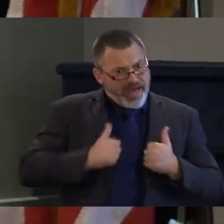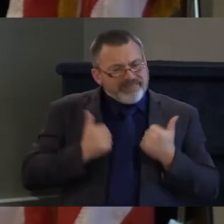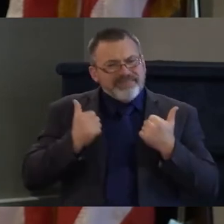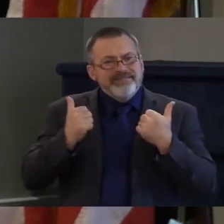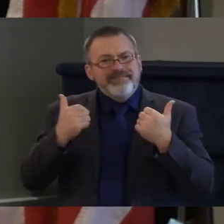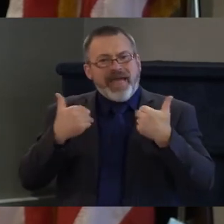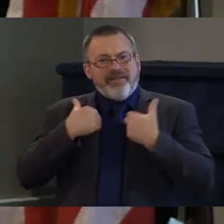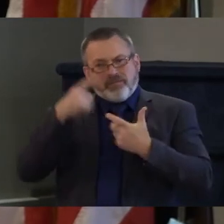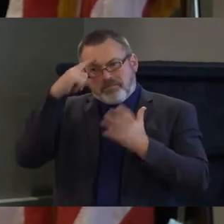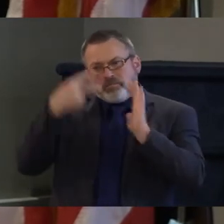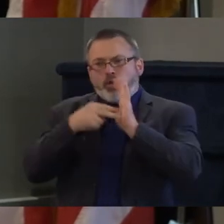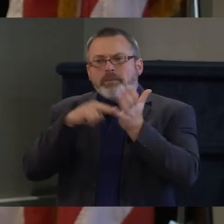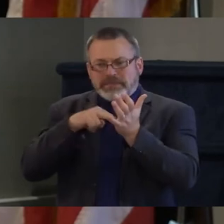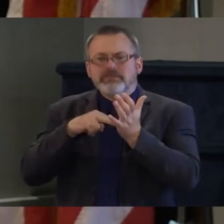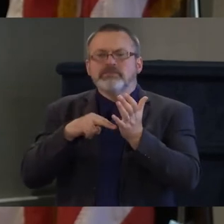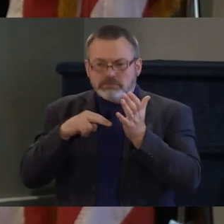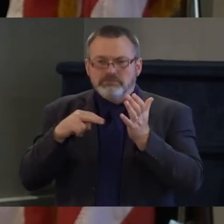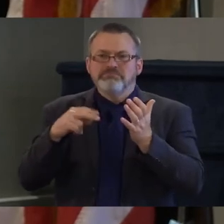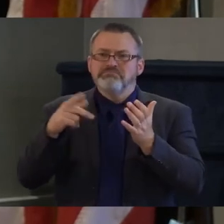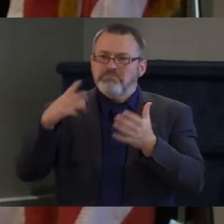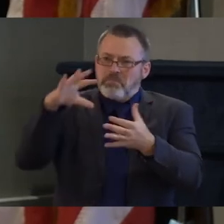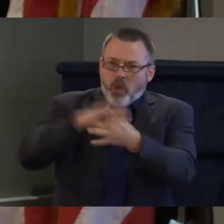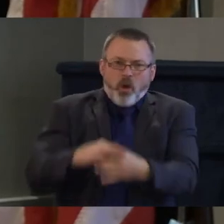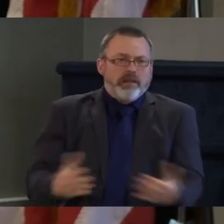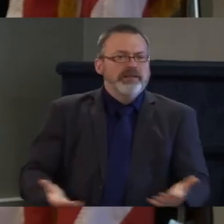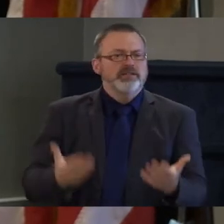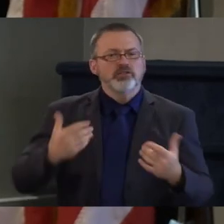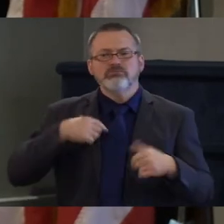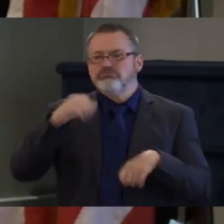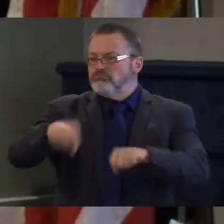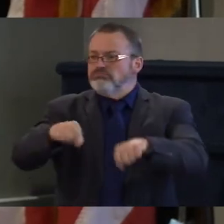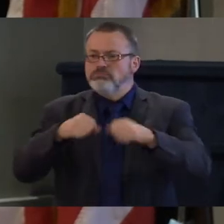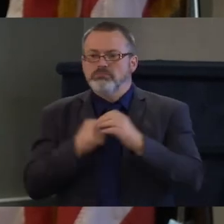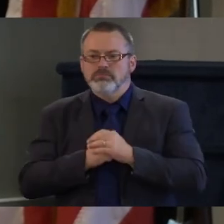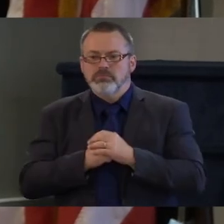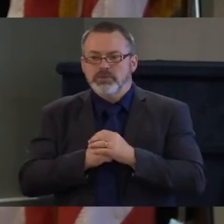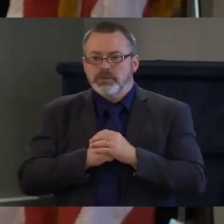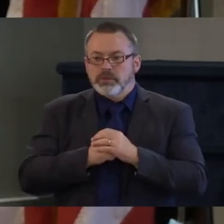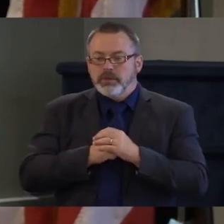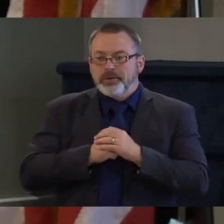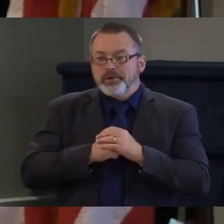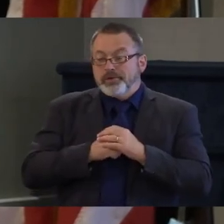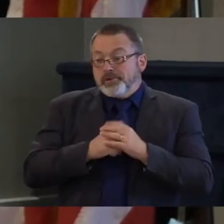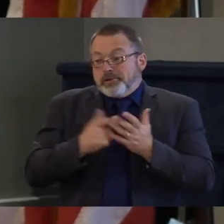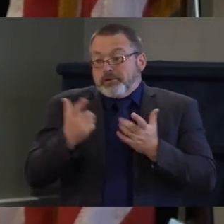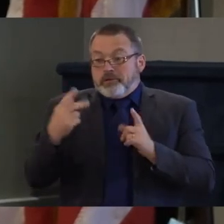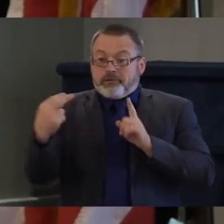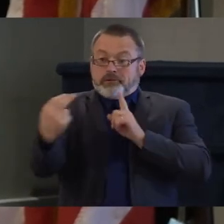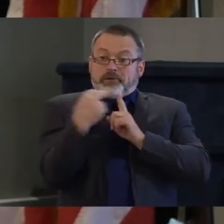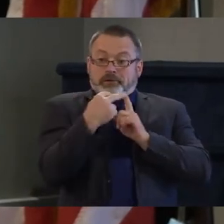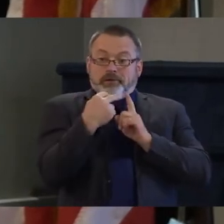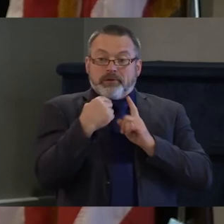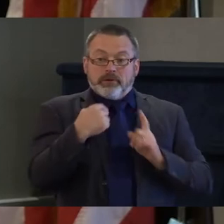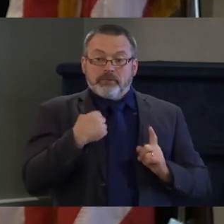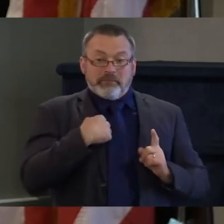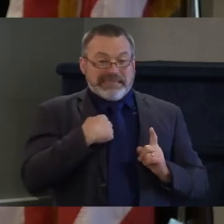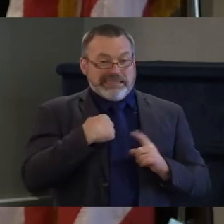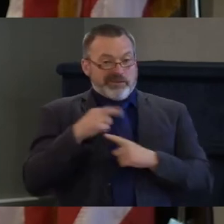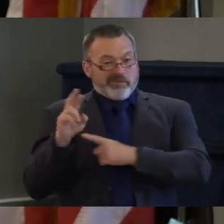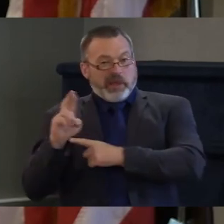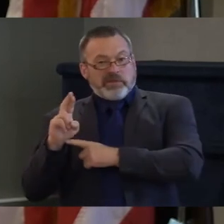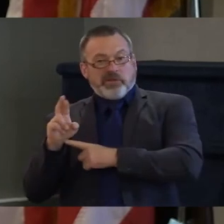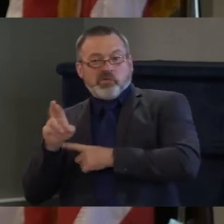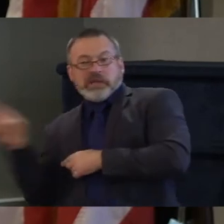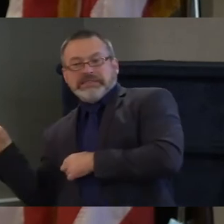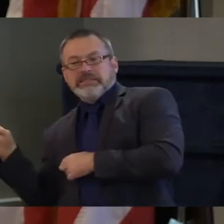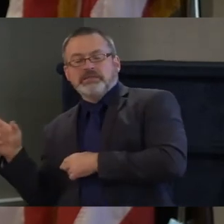belonging and so you might think well she's got an r behind her name that means she doesn't care about